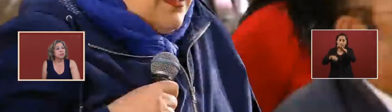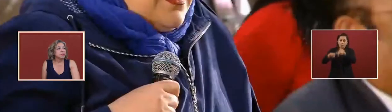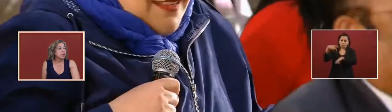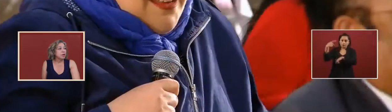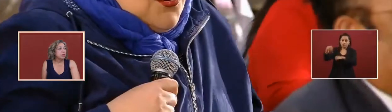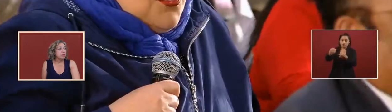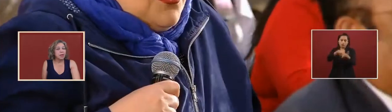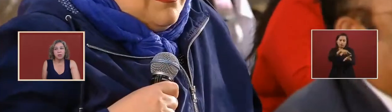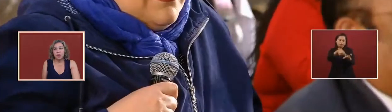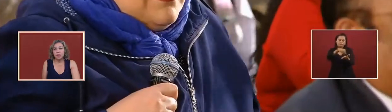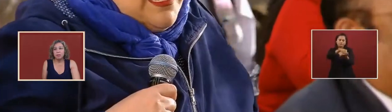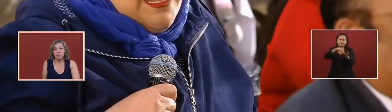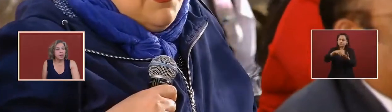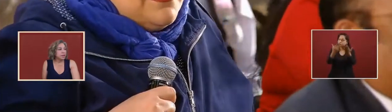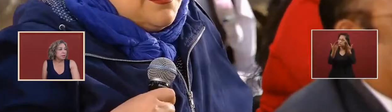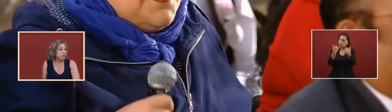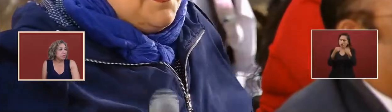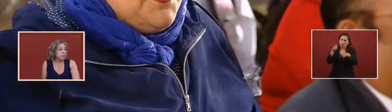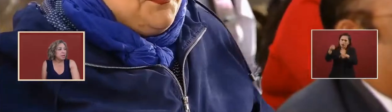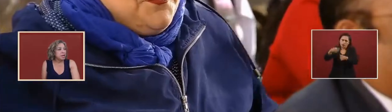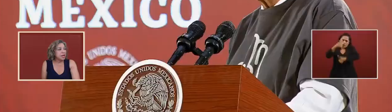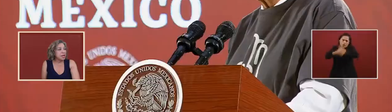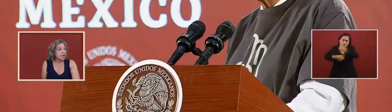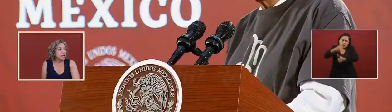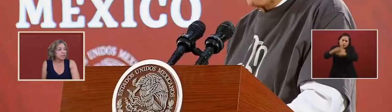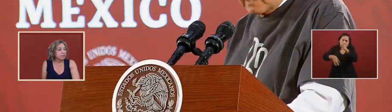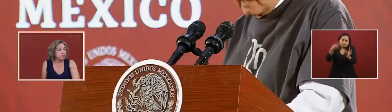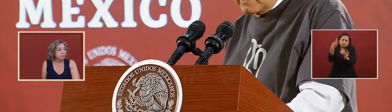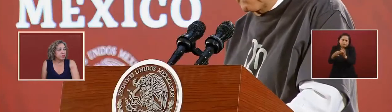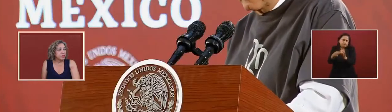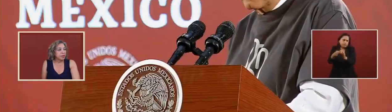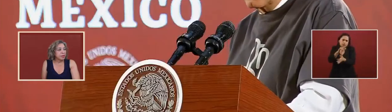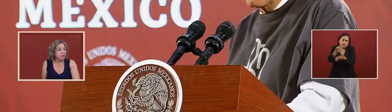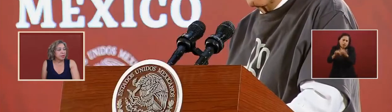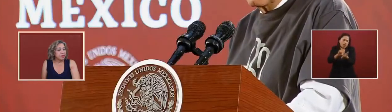so the company won but in any case